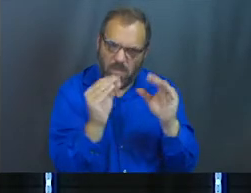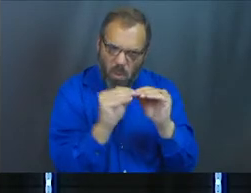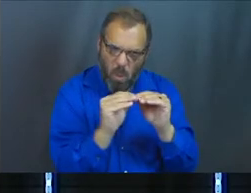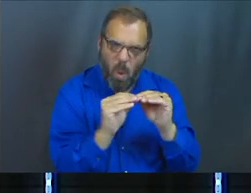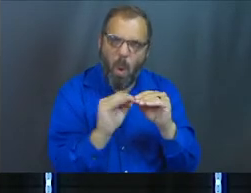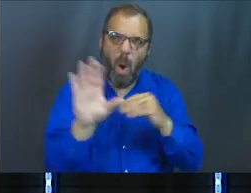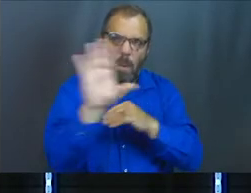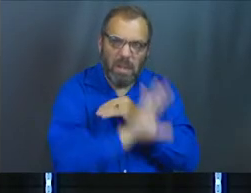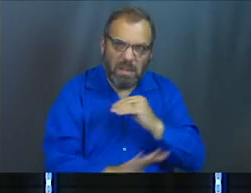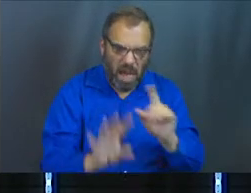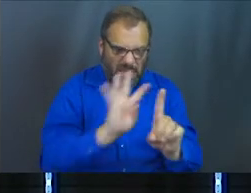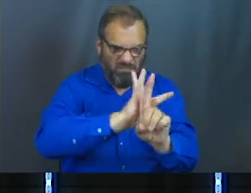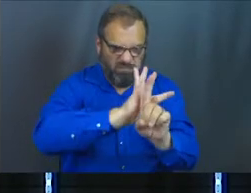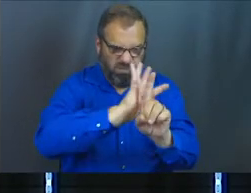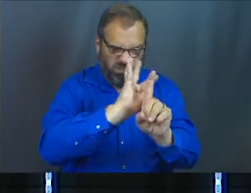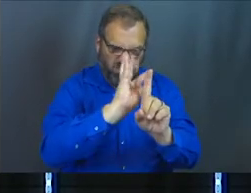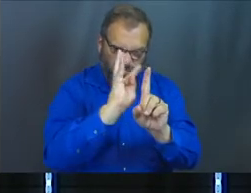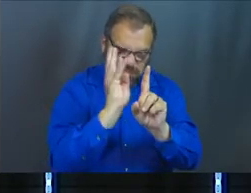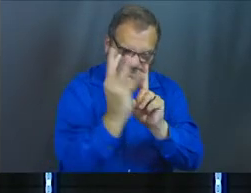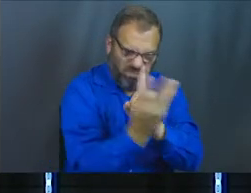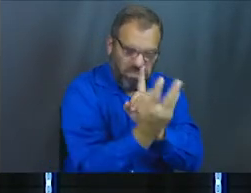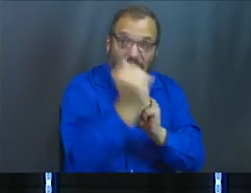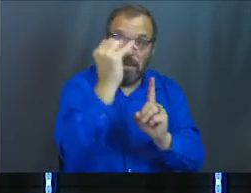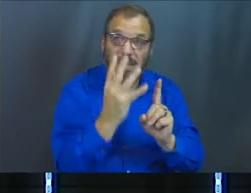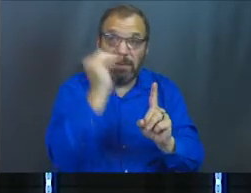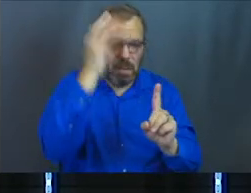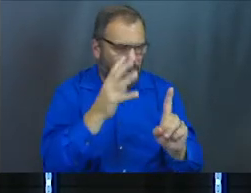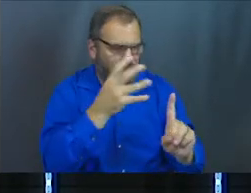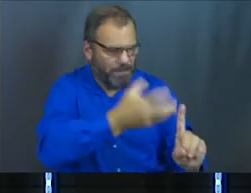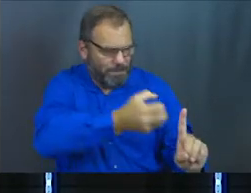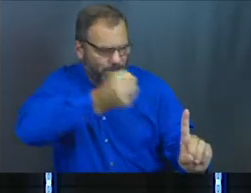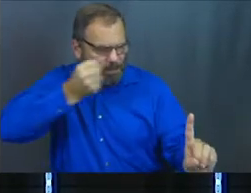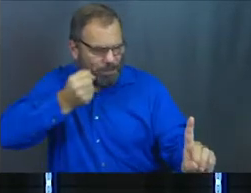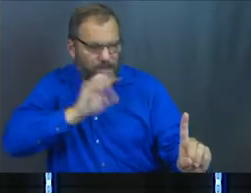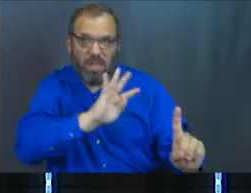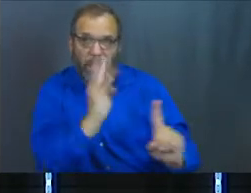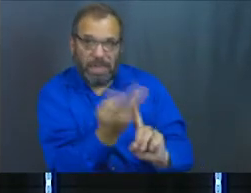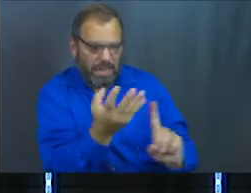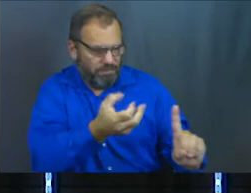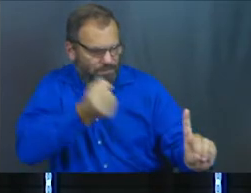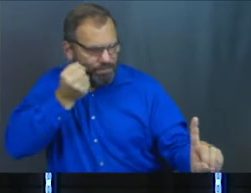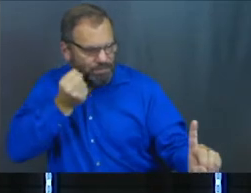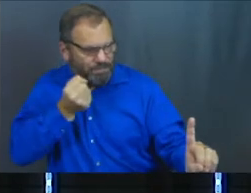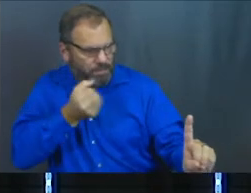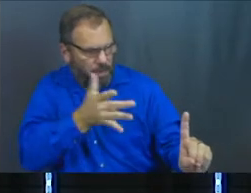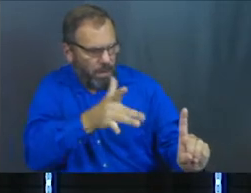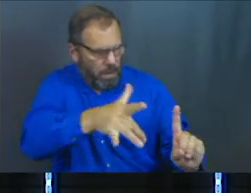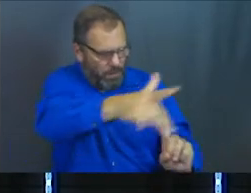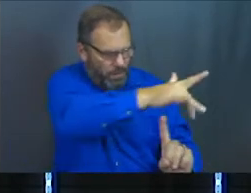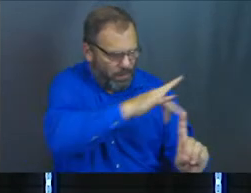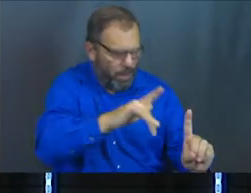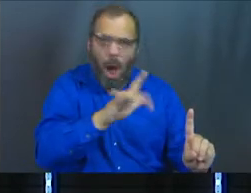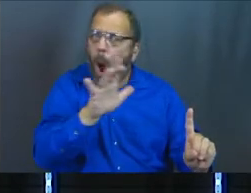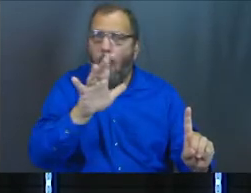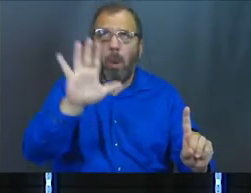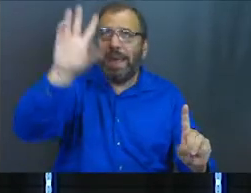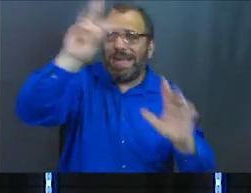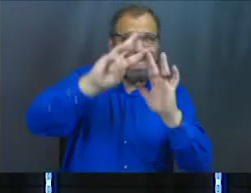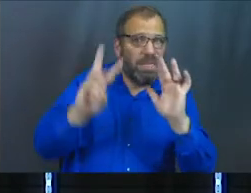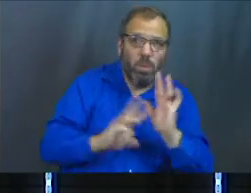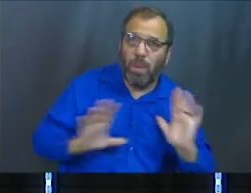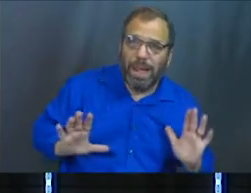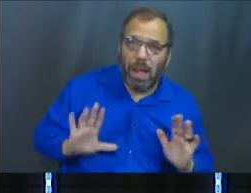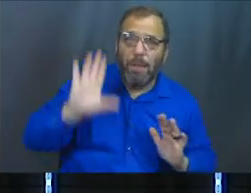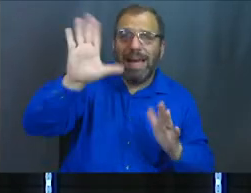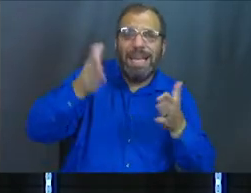sometimes. And sometimes God removes that protection temporarily for his purposes. It is still the will of God,